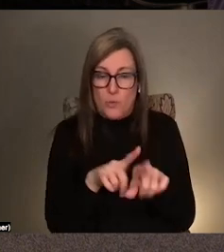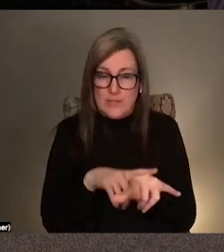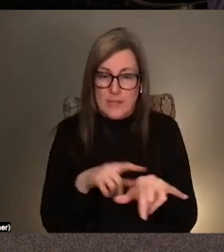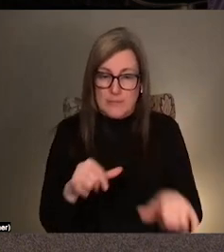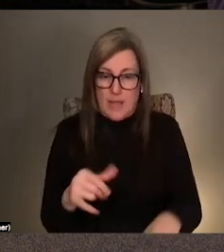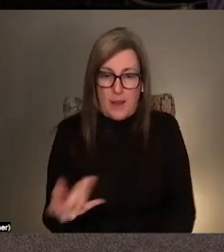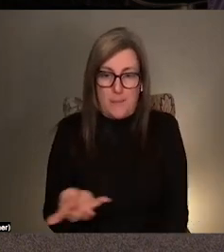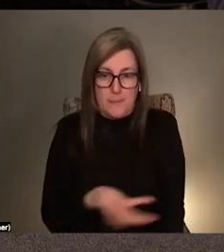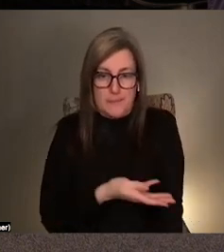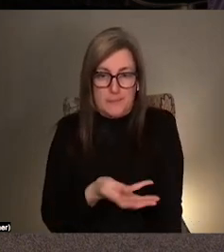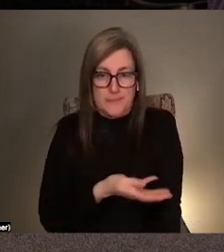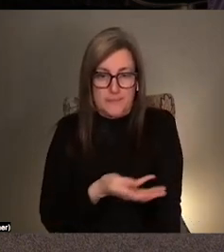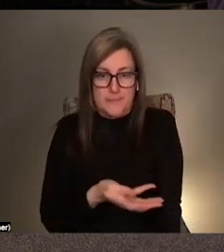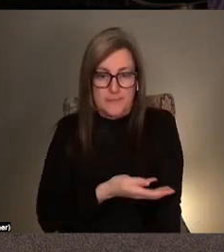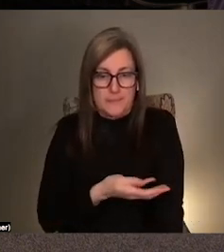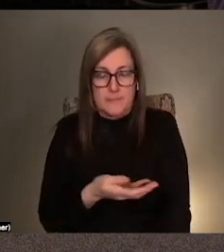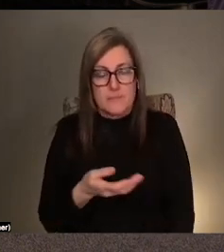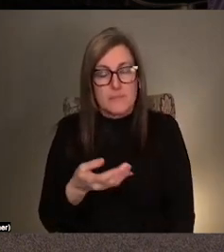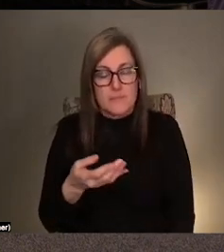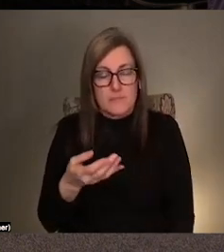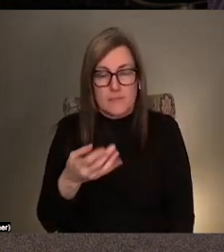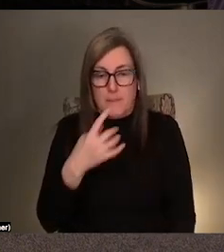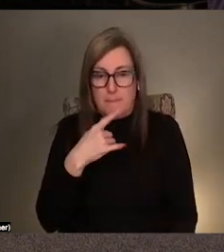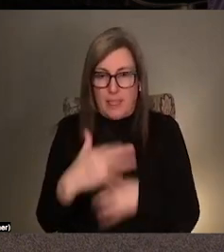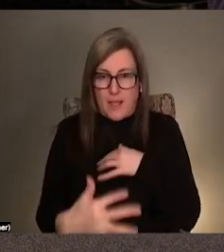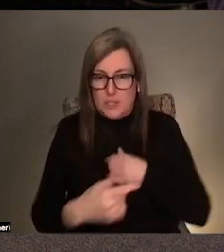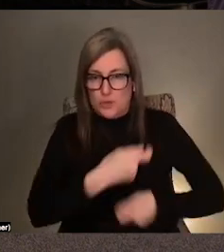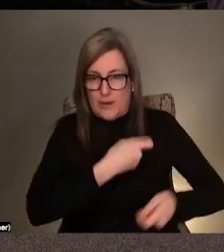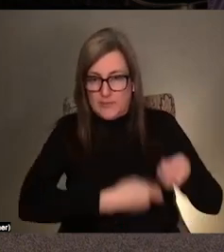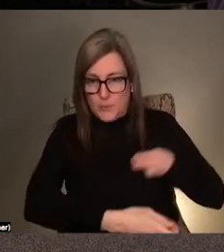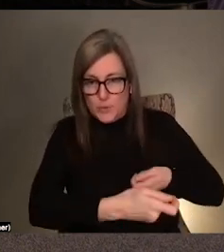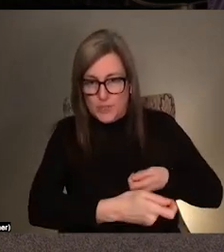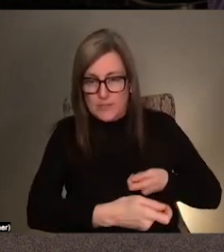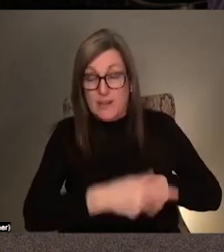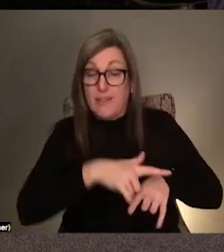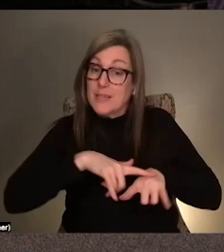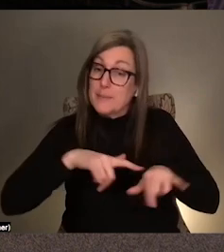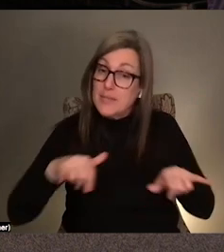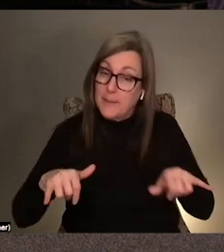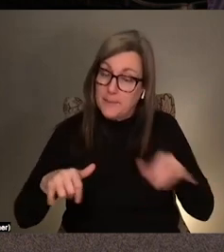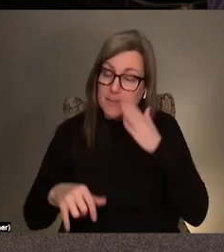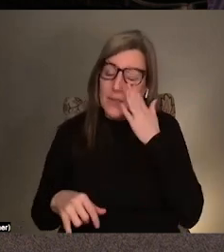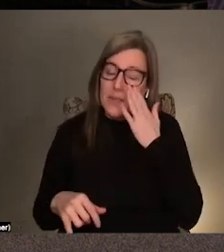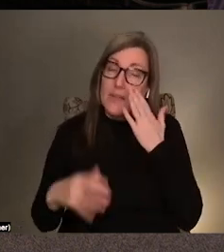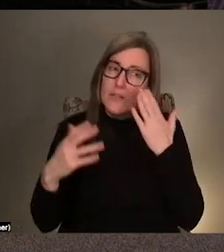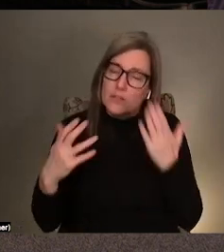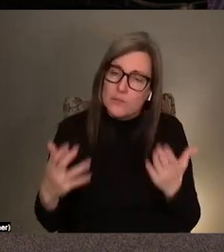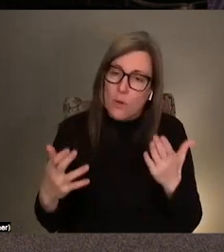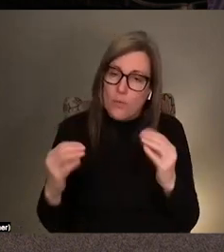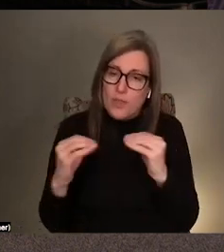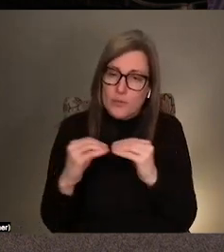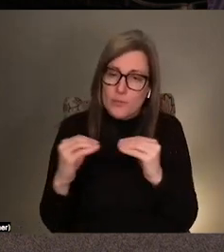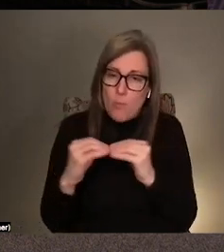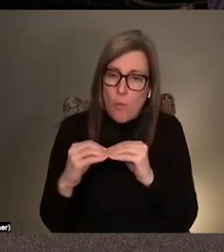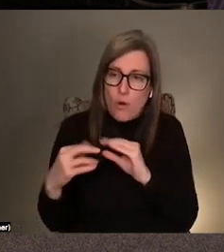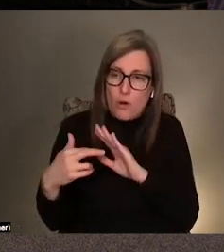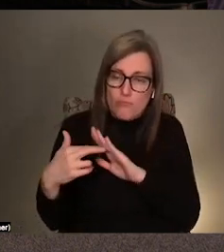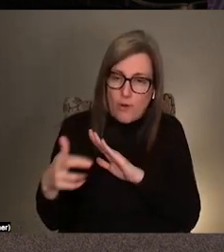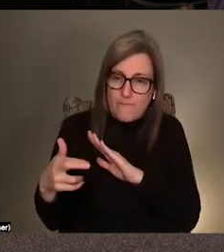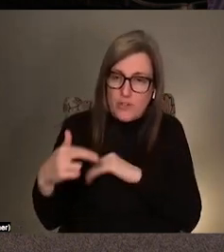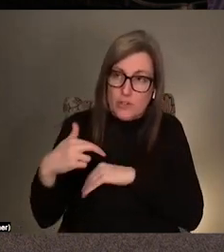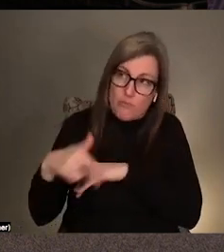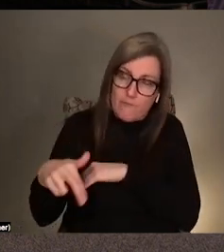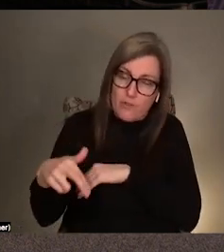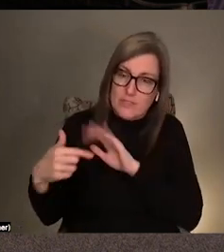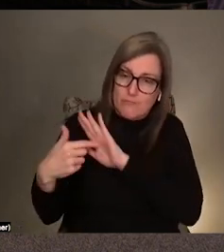transfusion. And so in those works where we have a kind of maybe more heightened reference to chronic illness, uh,